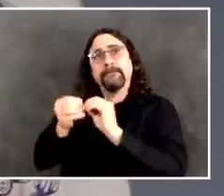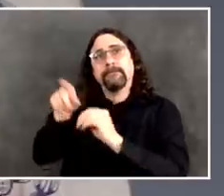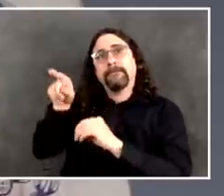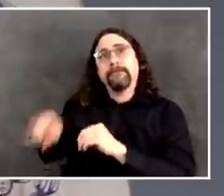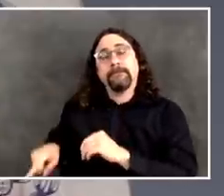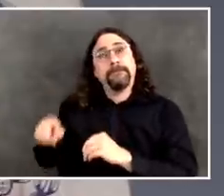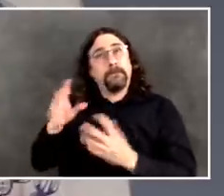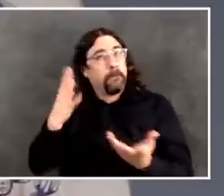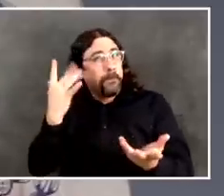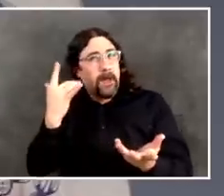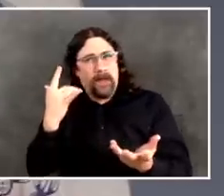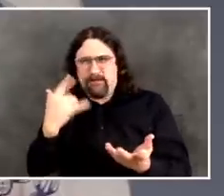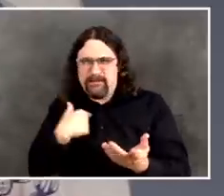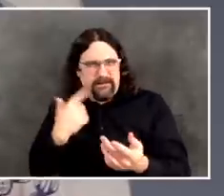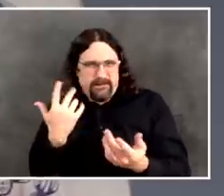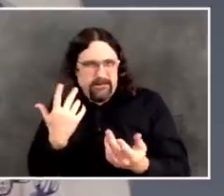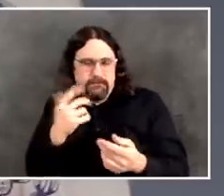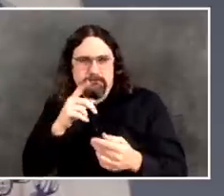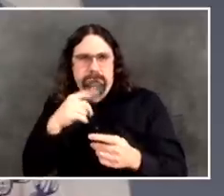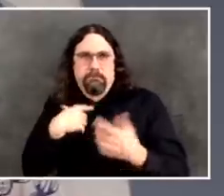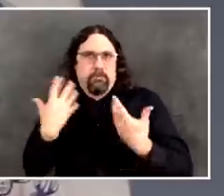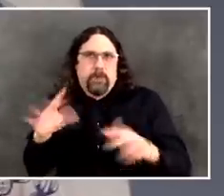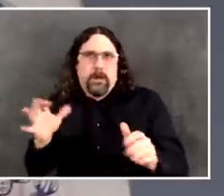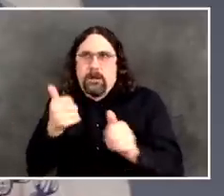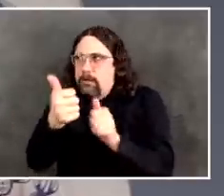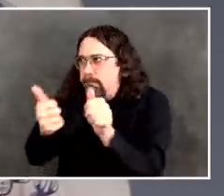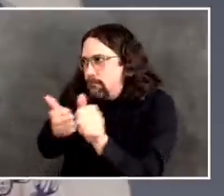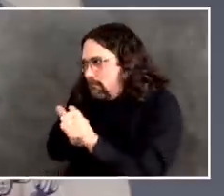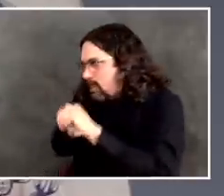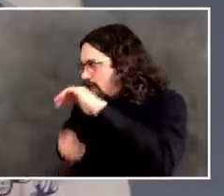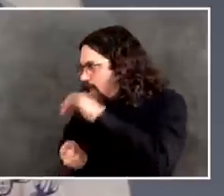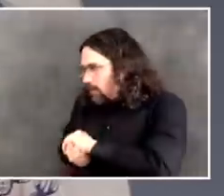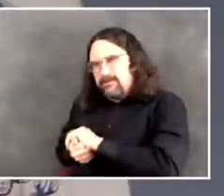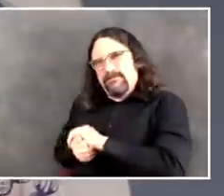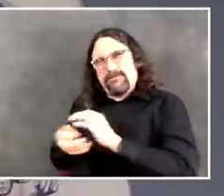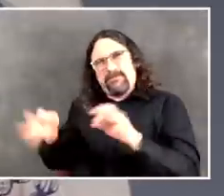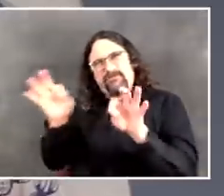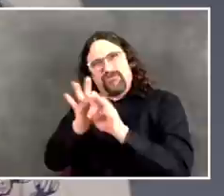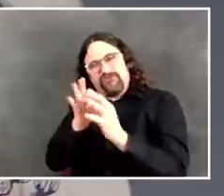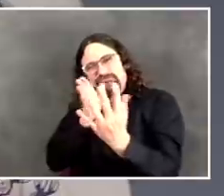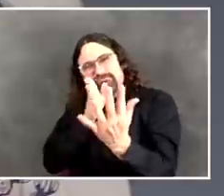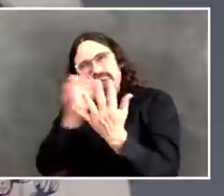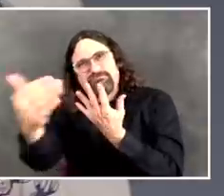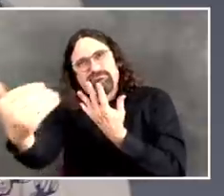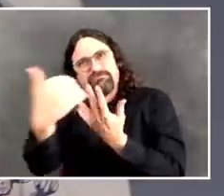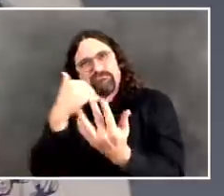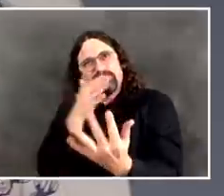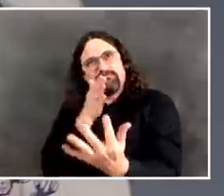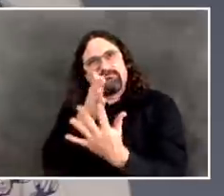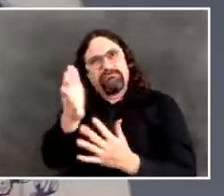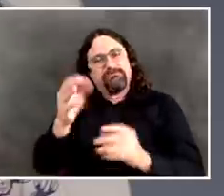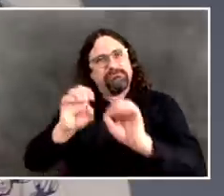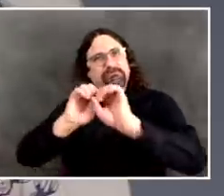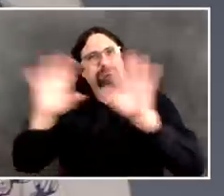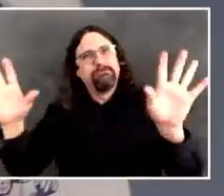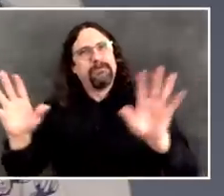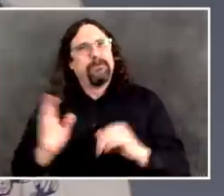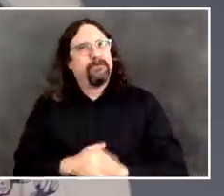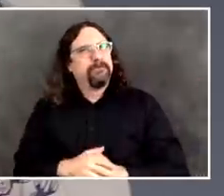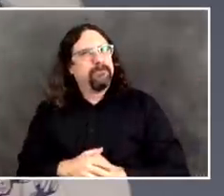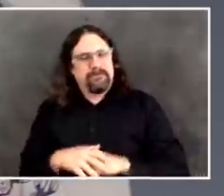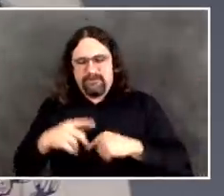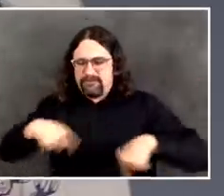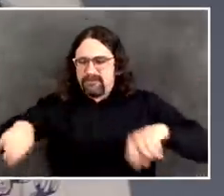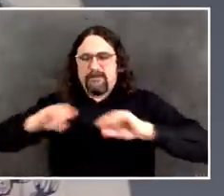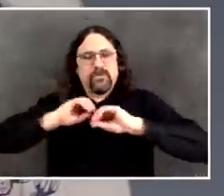together. There's no mystery. There's no you know secret laboratory somewhere where the numbers are being crunched. It's all out